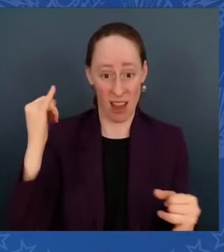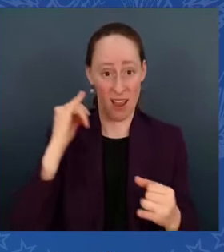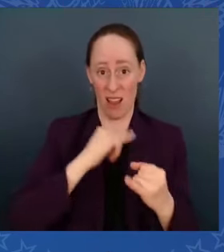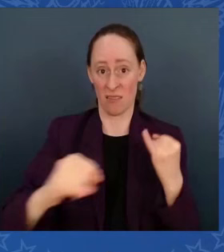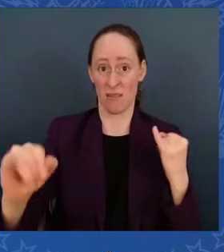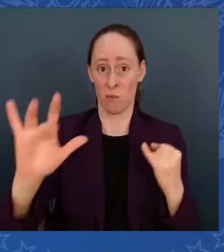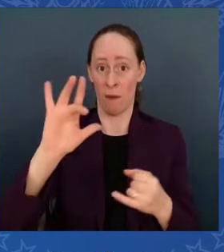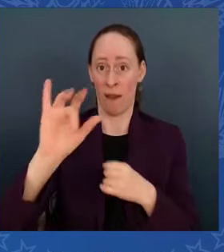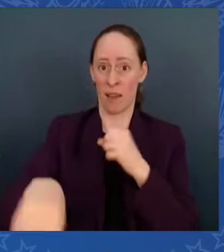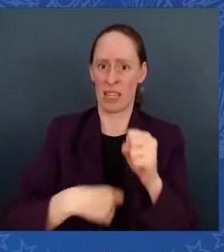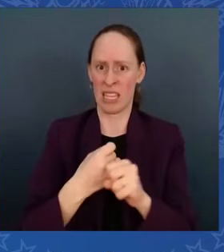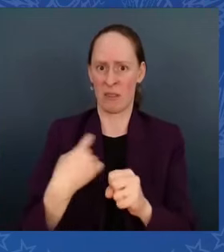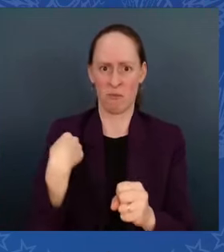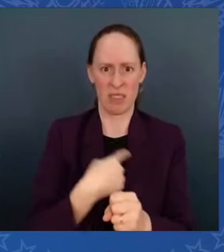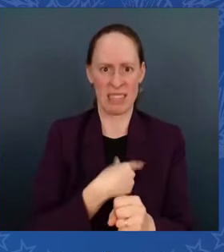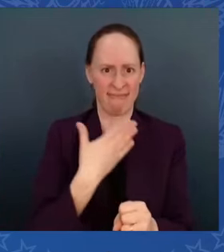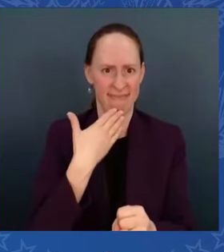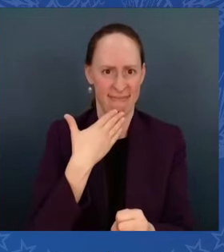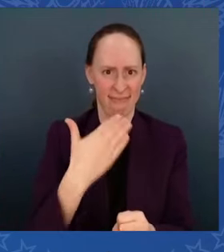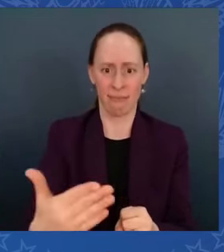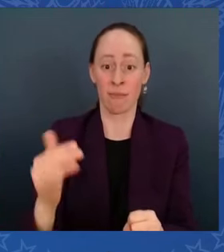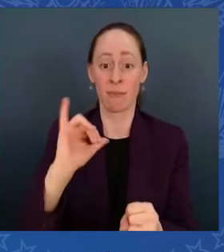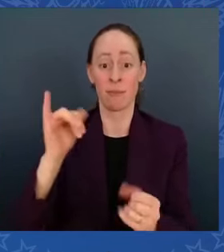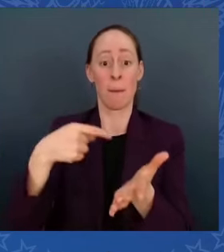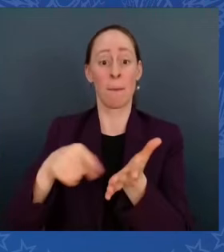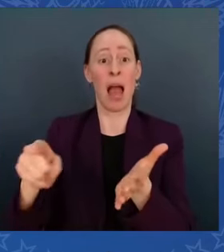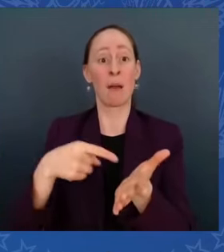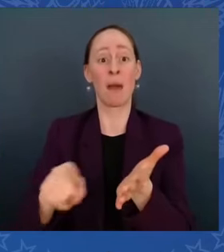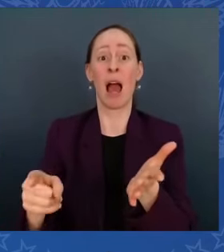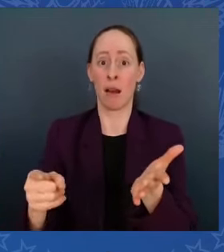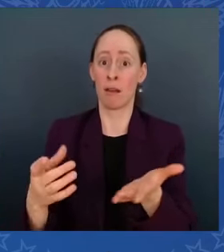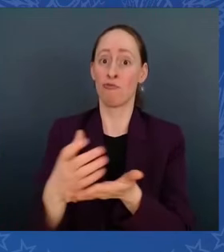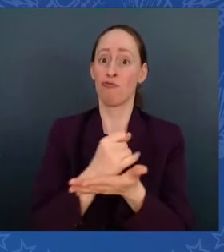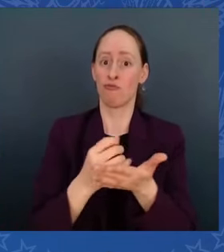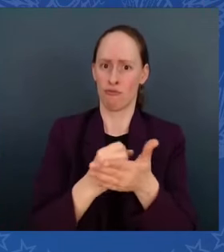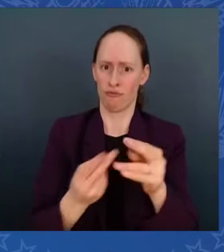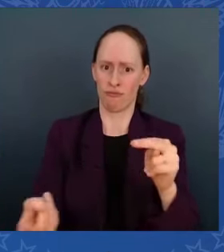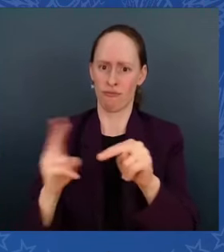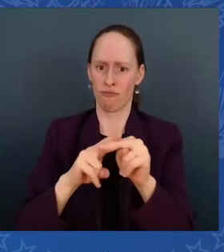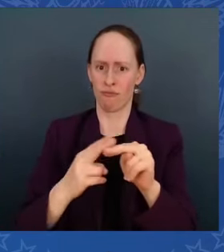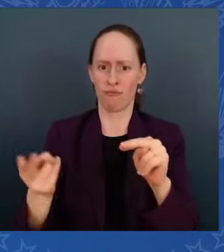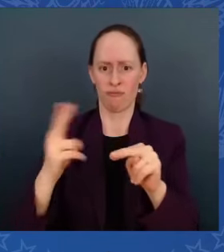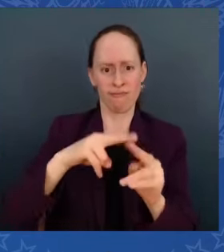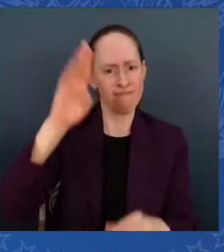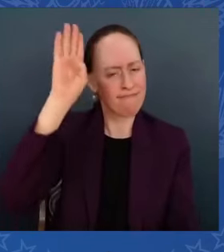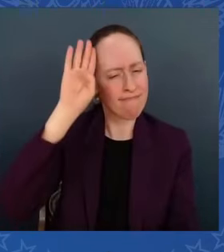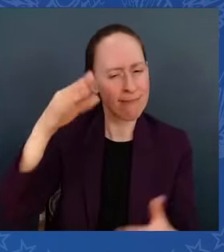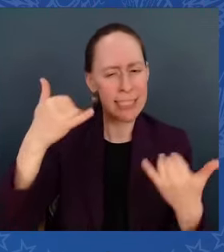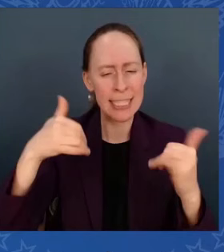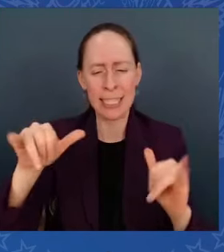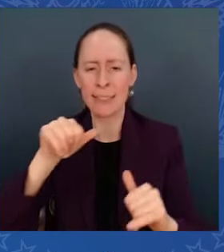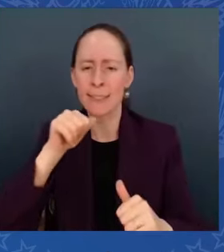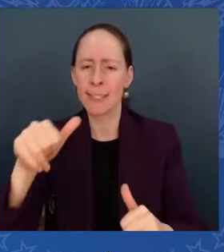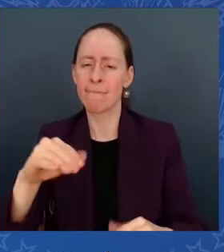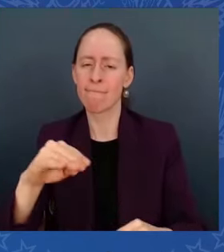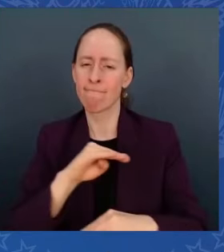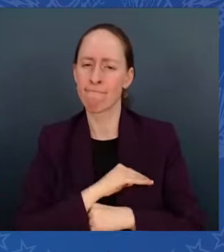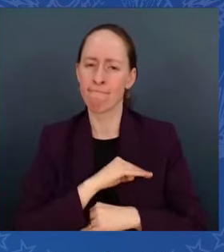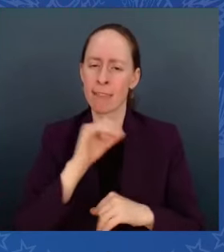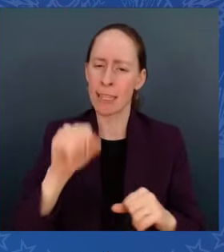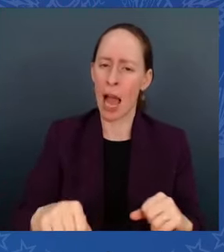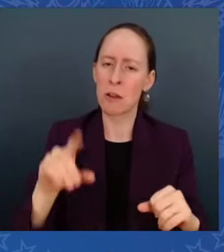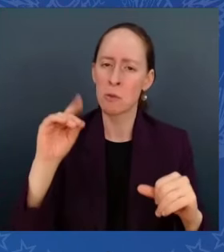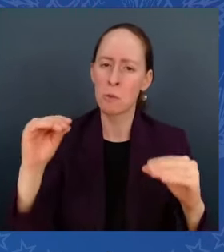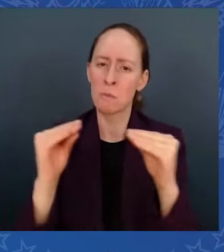up 3% in North Carolina. I realize there's more to deal with. There's more we have to do. There's a lot of — the corporations are adding on